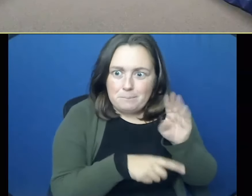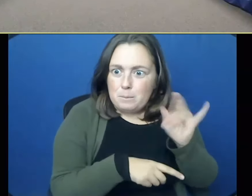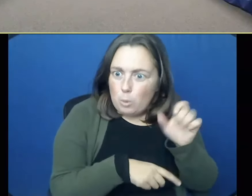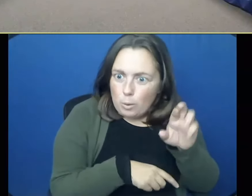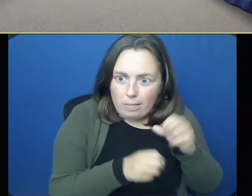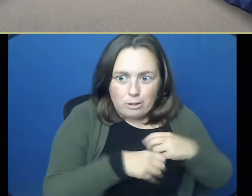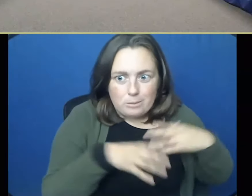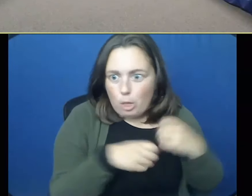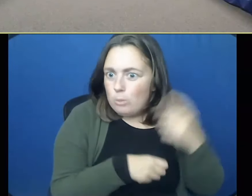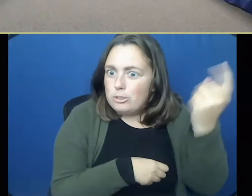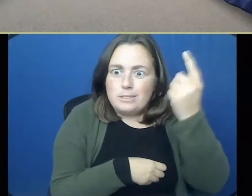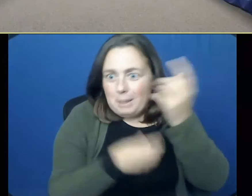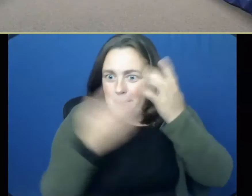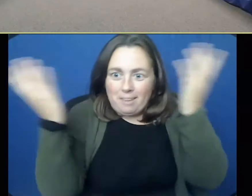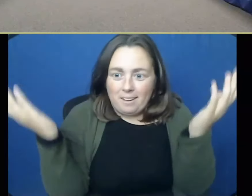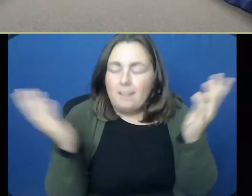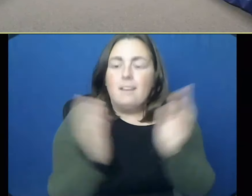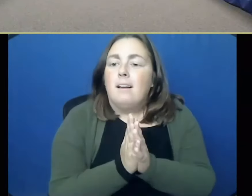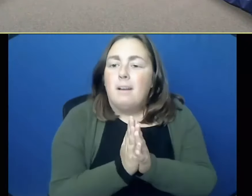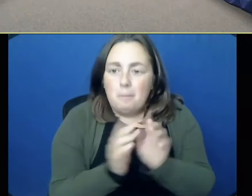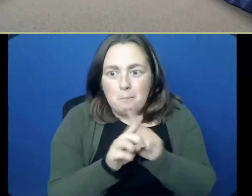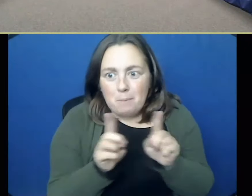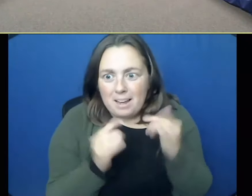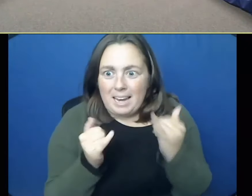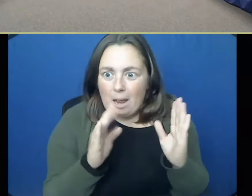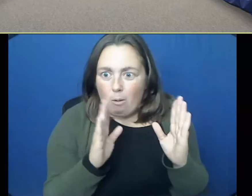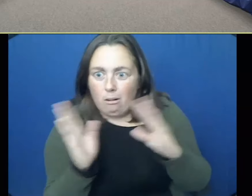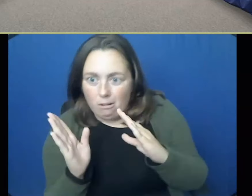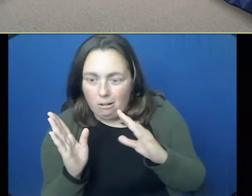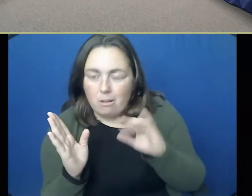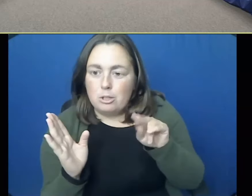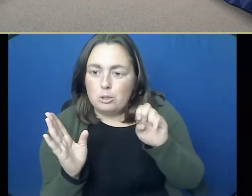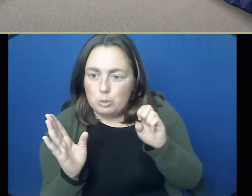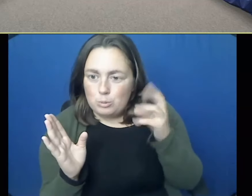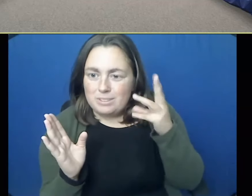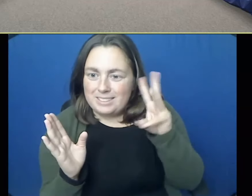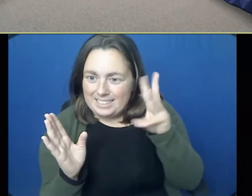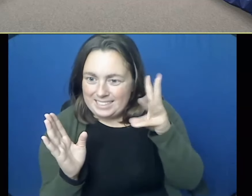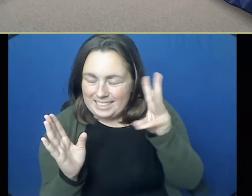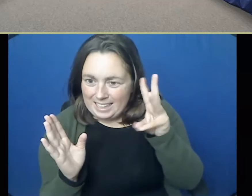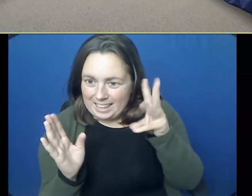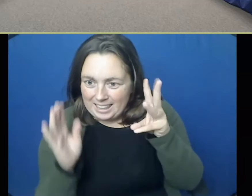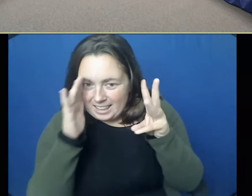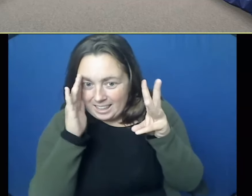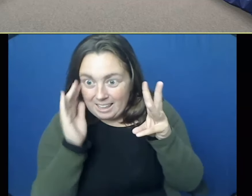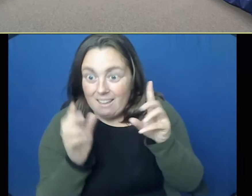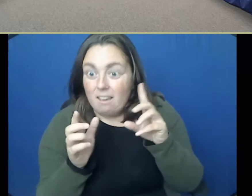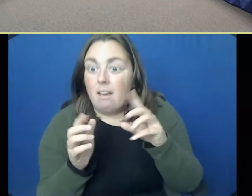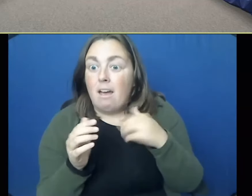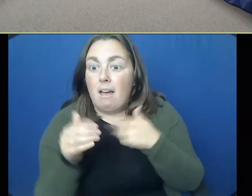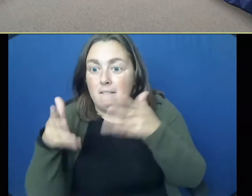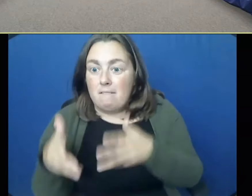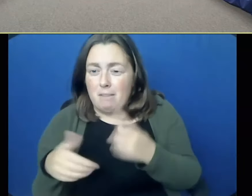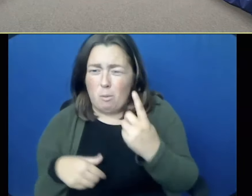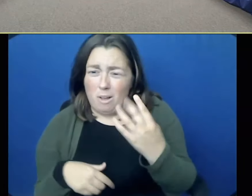um, so right now we're off the 16th of June. We have a Friday left. And, um, I'm going to go the following. Okay.